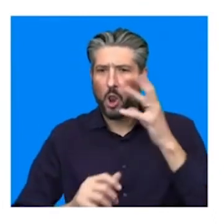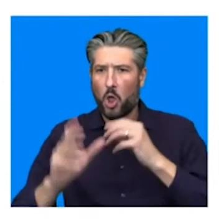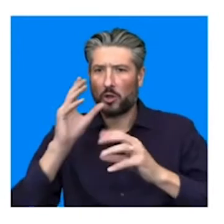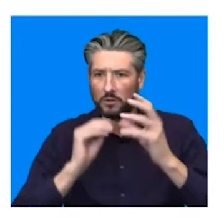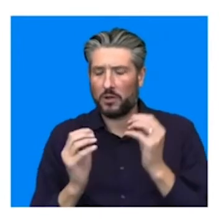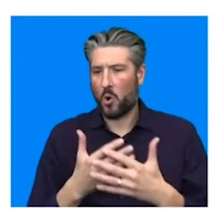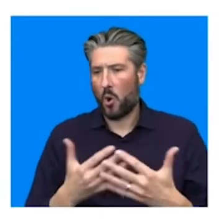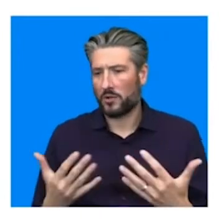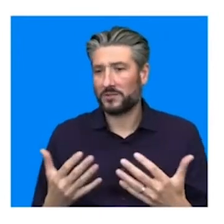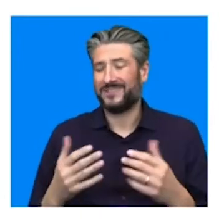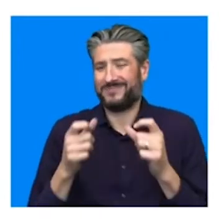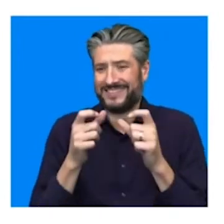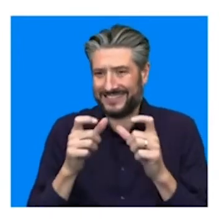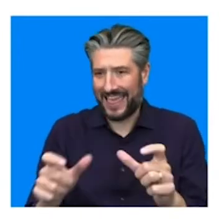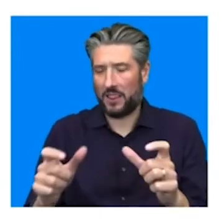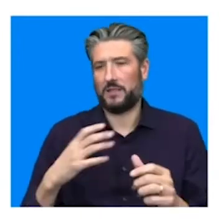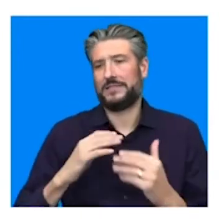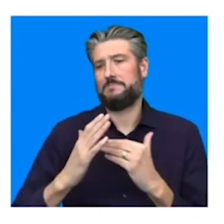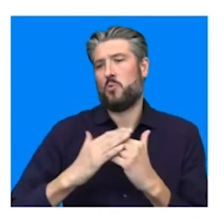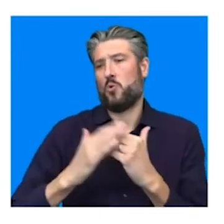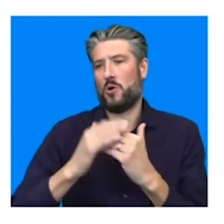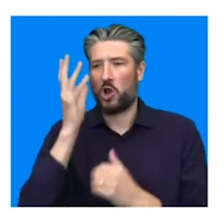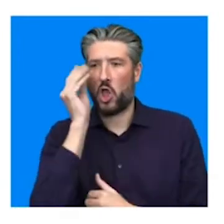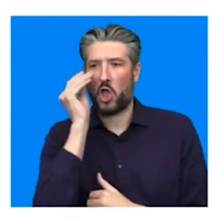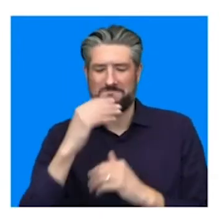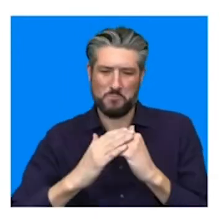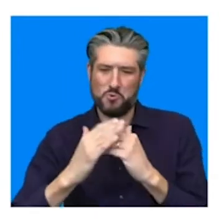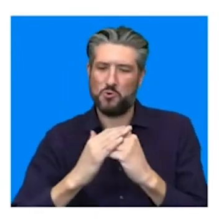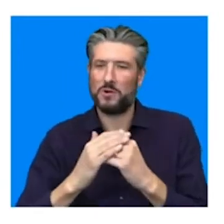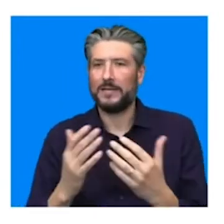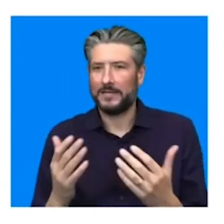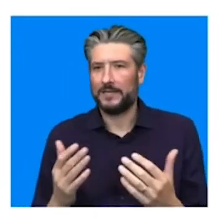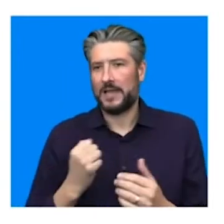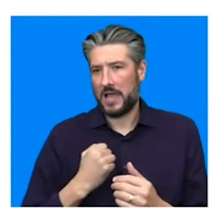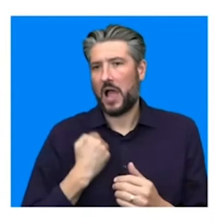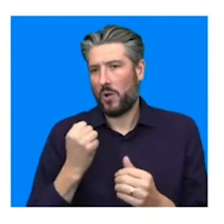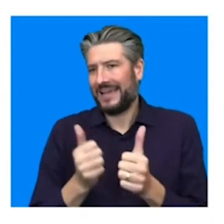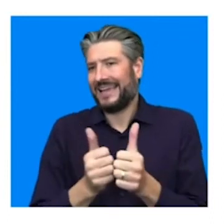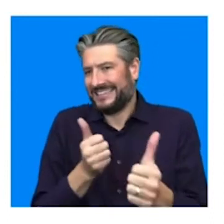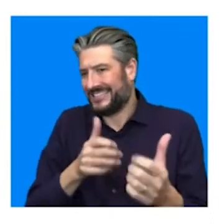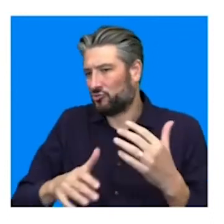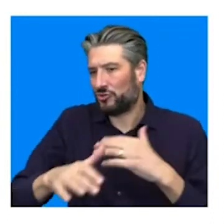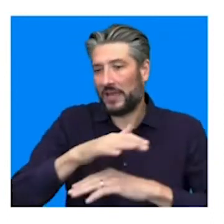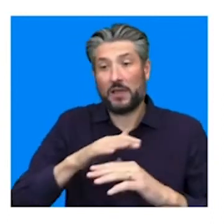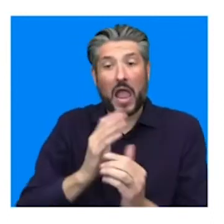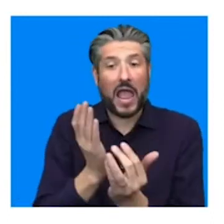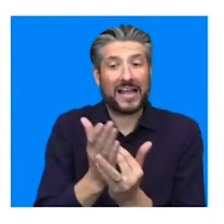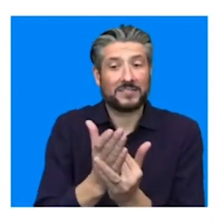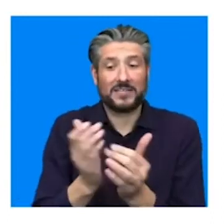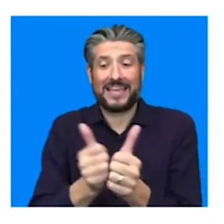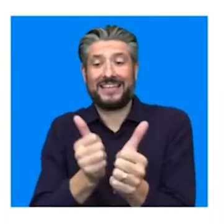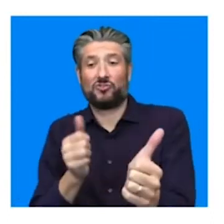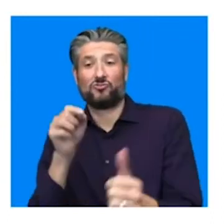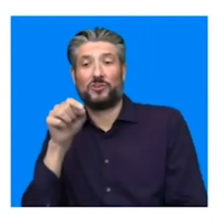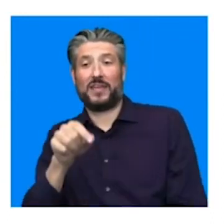amount to learn in this area. And as an industry, as an accessibility industry, this is one of those foundations that we've